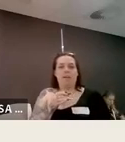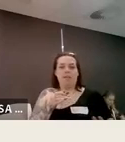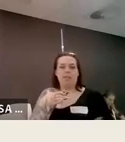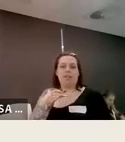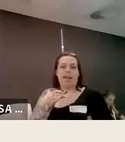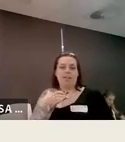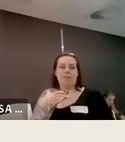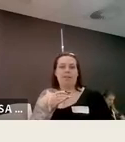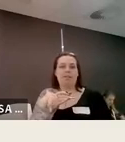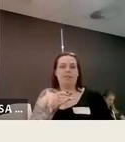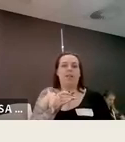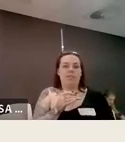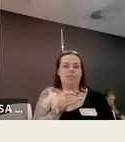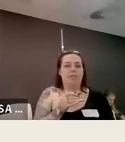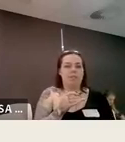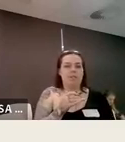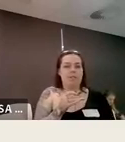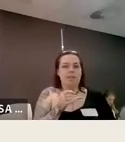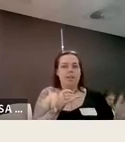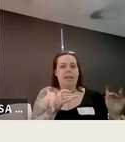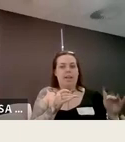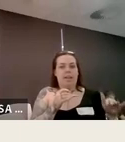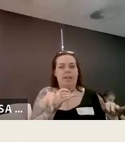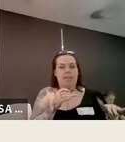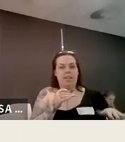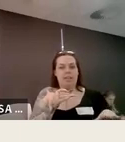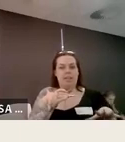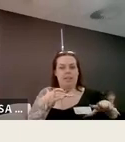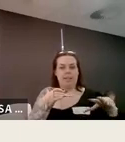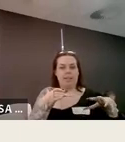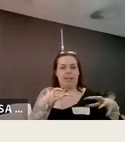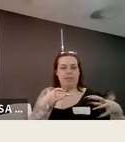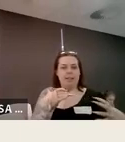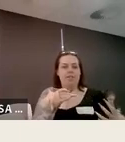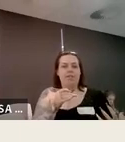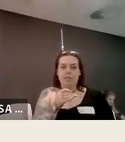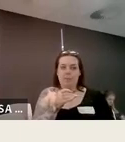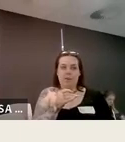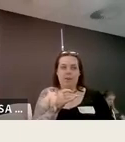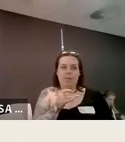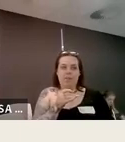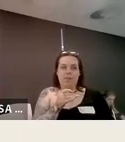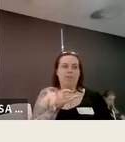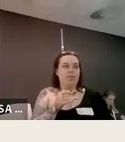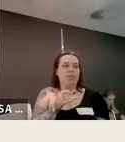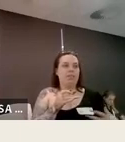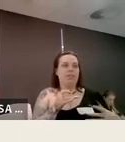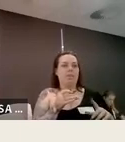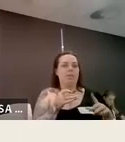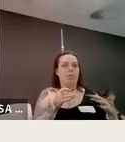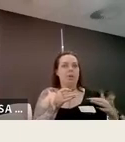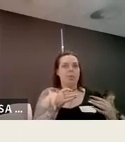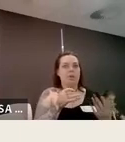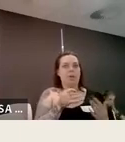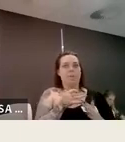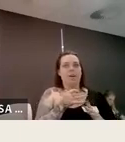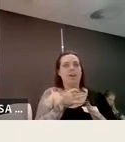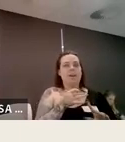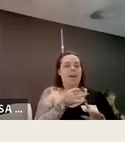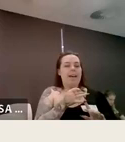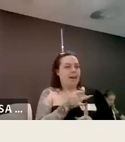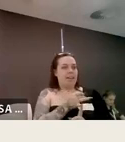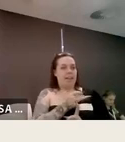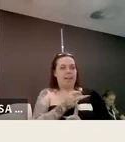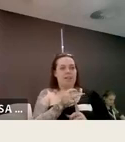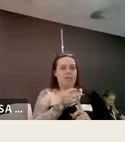uh on the different aspects of the institution and the educational experiences of students so we're